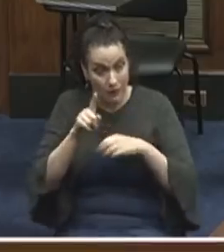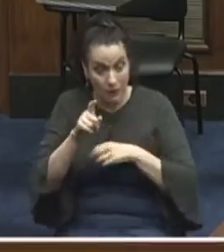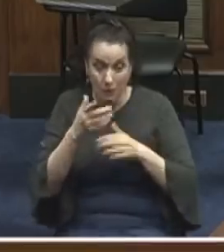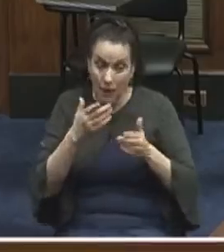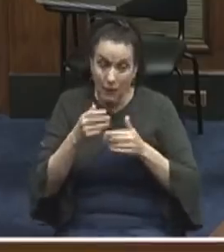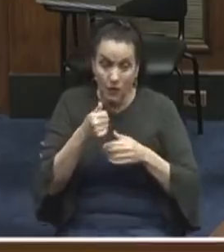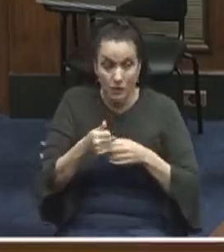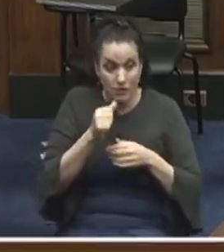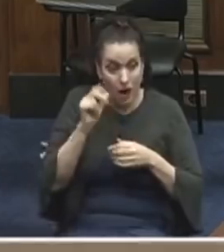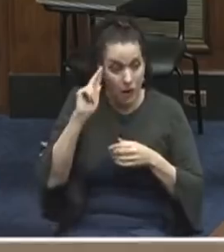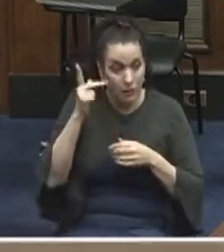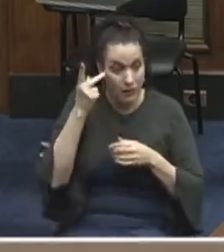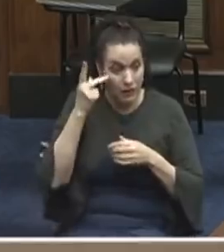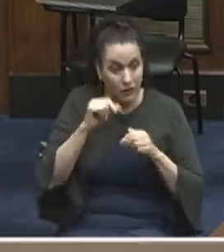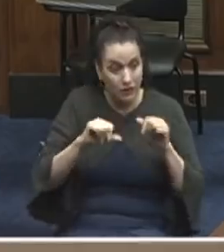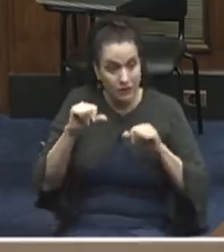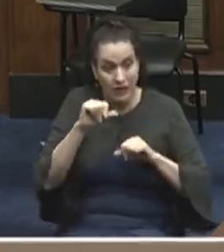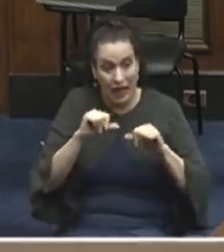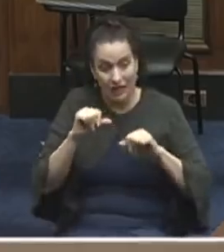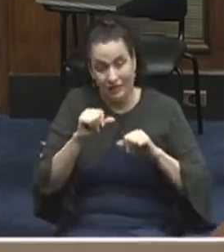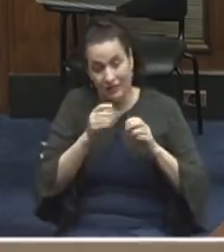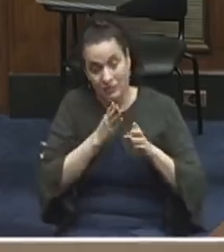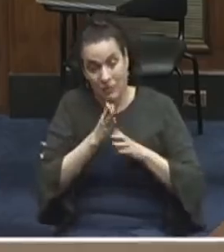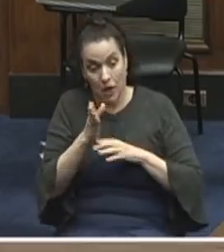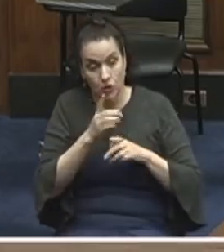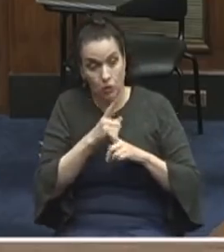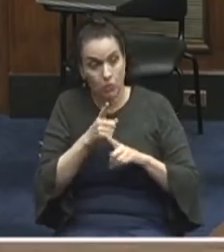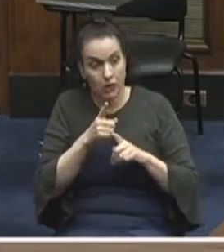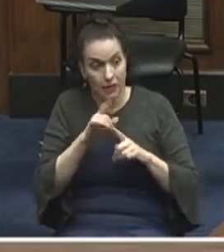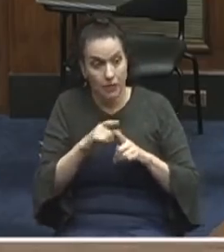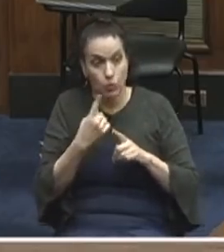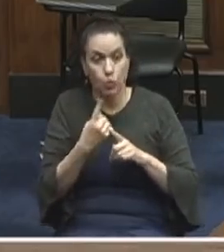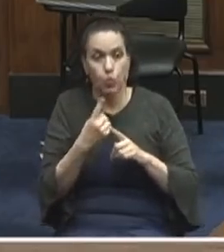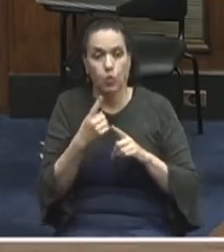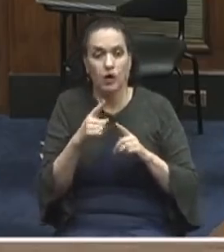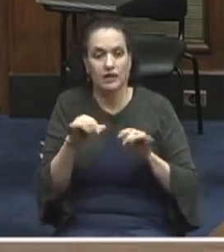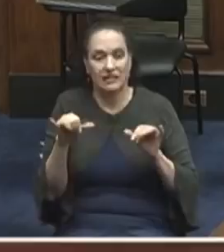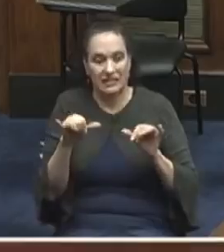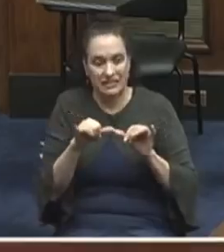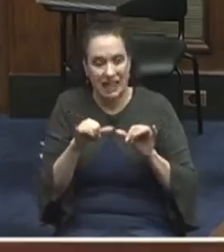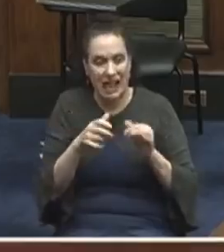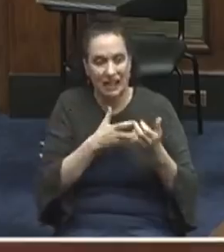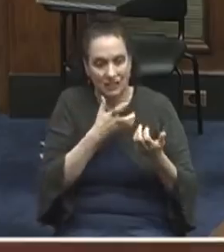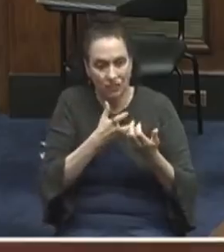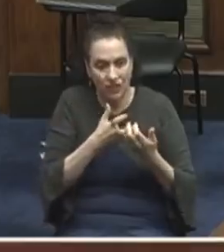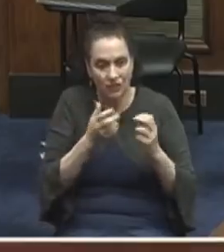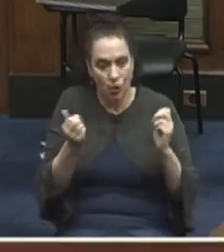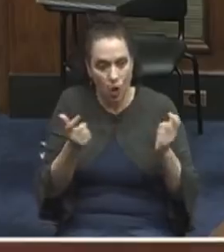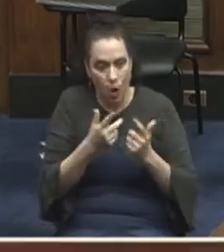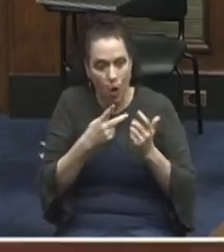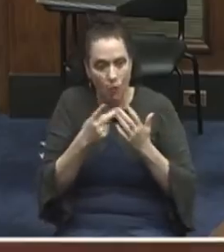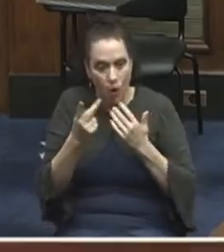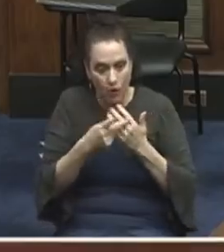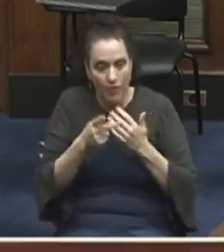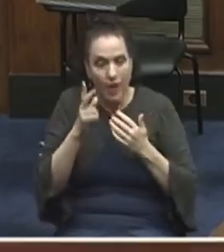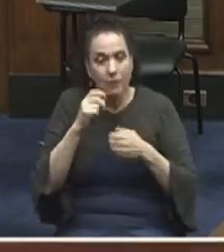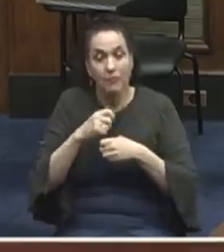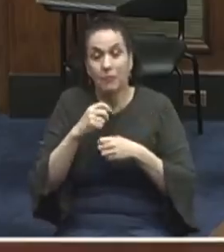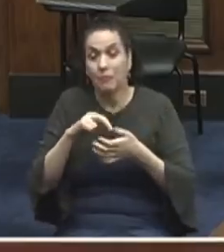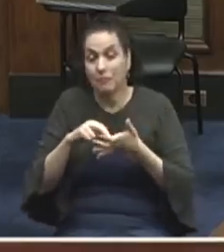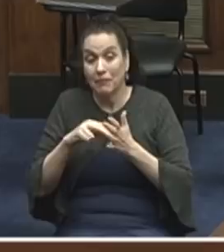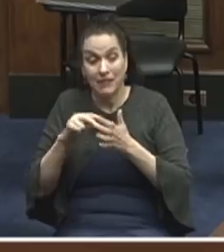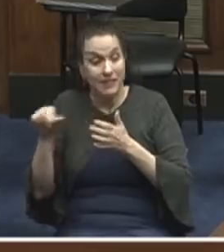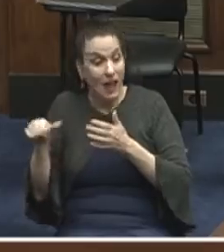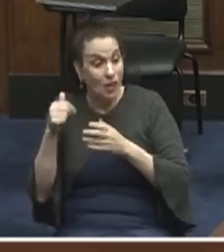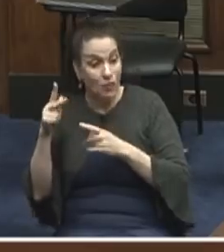science major. for it, but it certainly is a one-size-fits-all program. It outlaws anyone else from